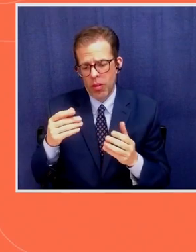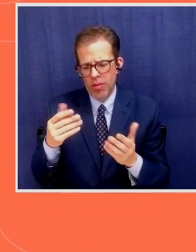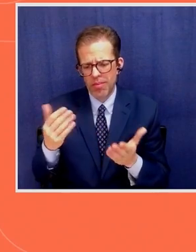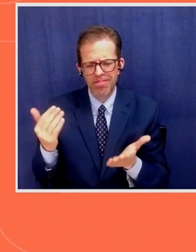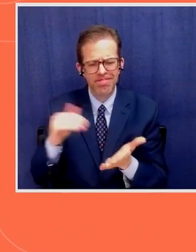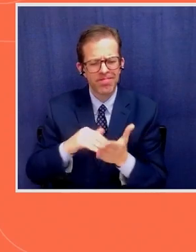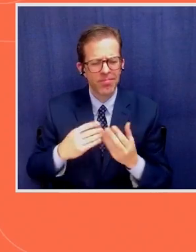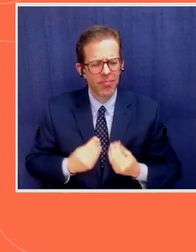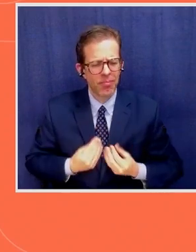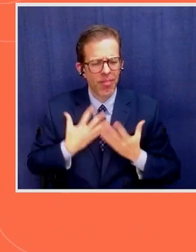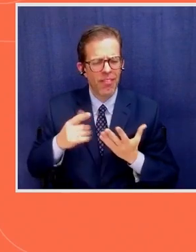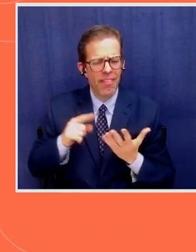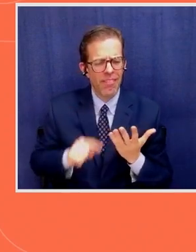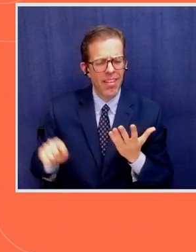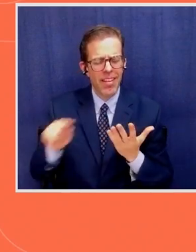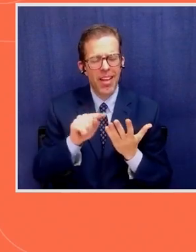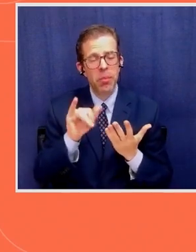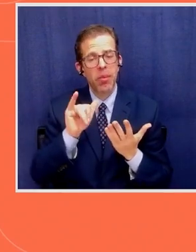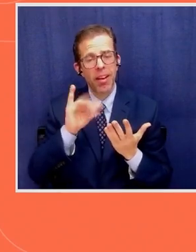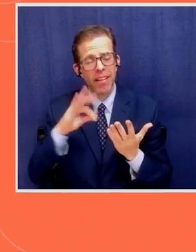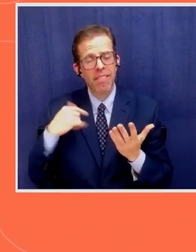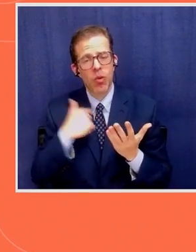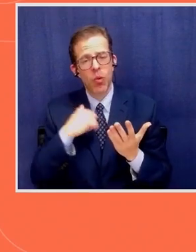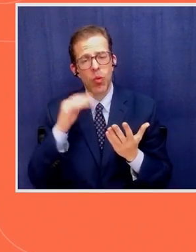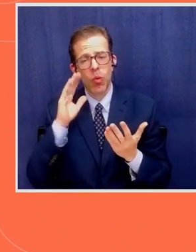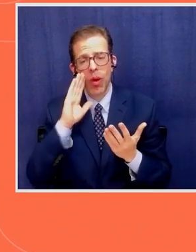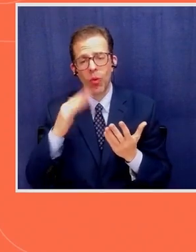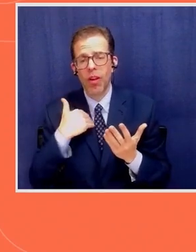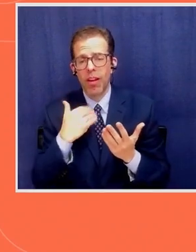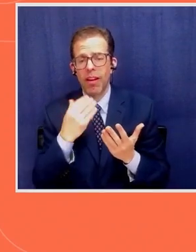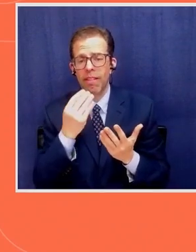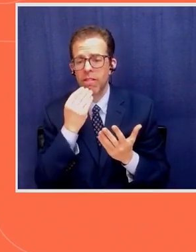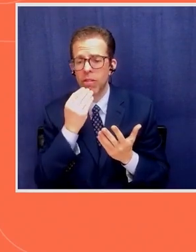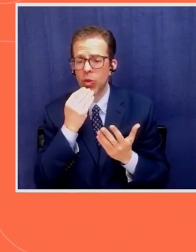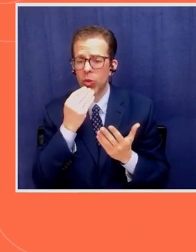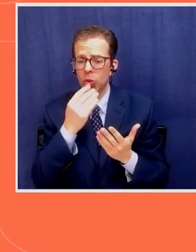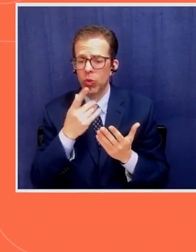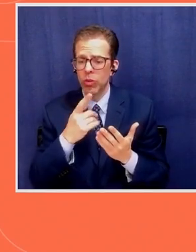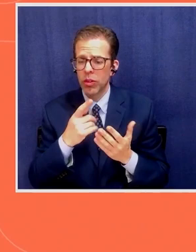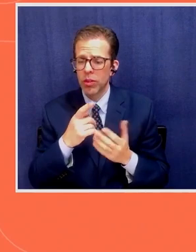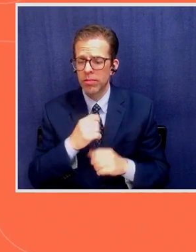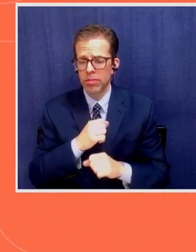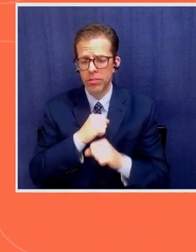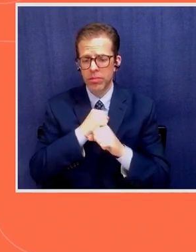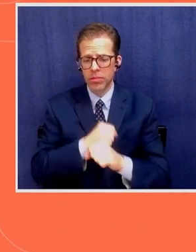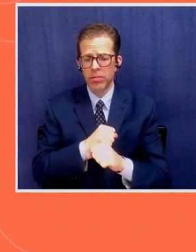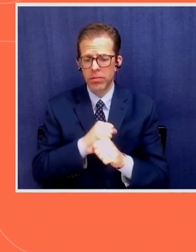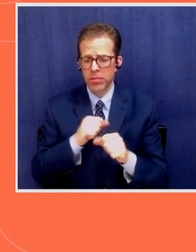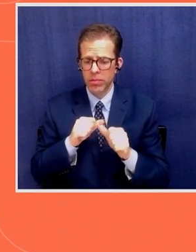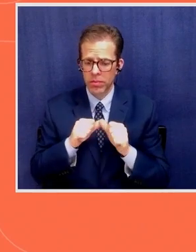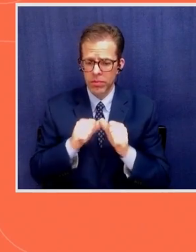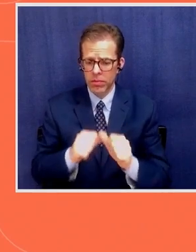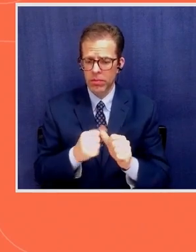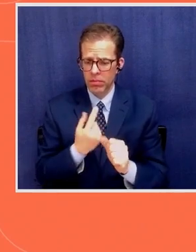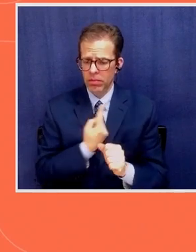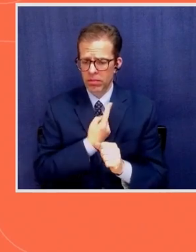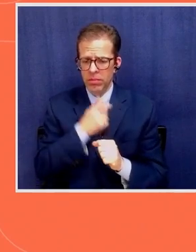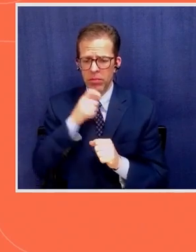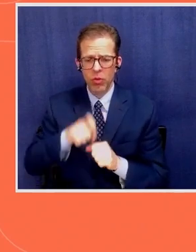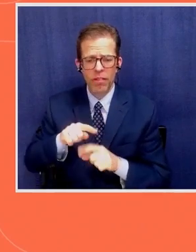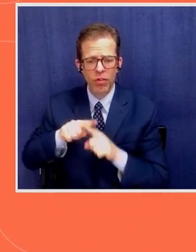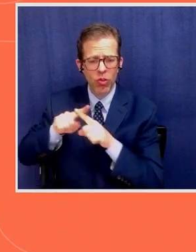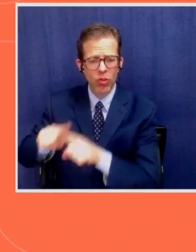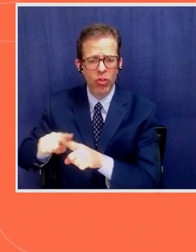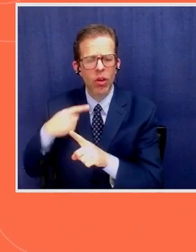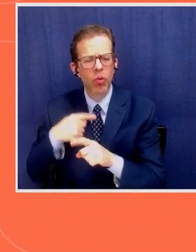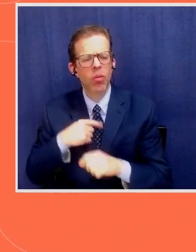have food sovereignty and be secured in our way of